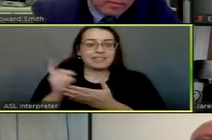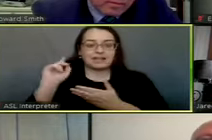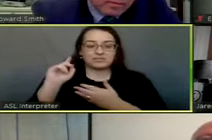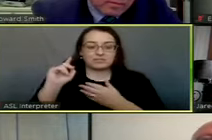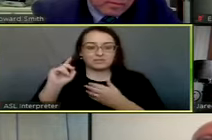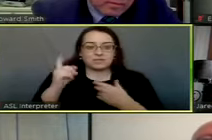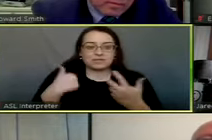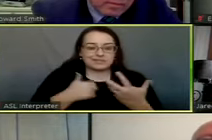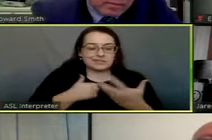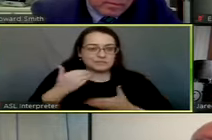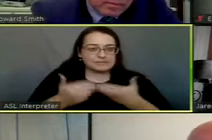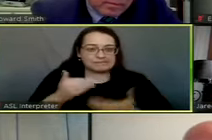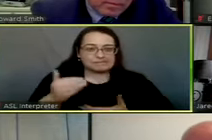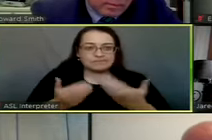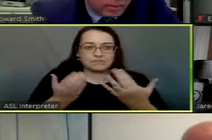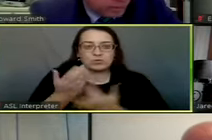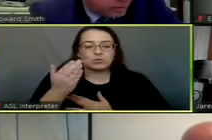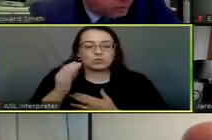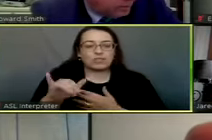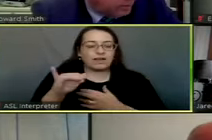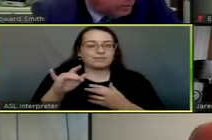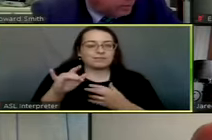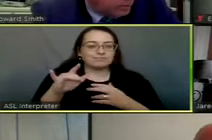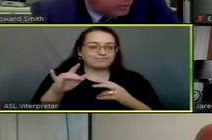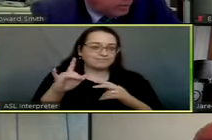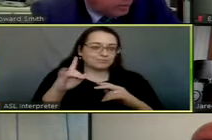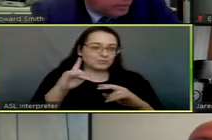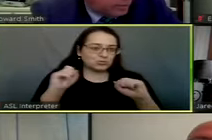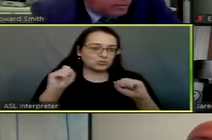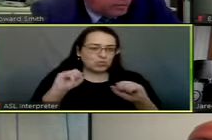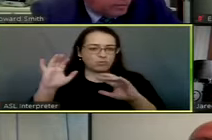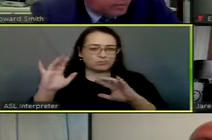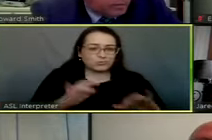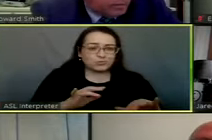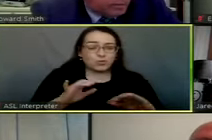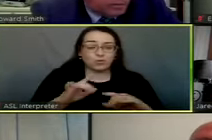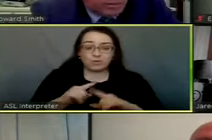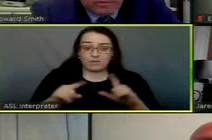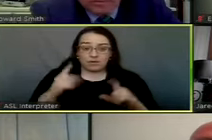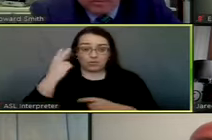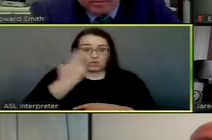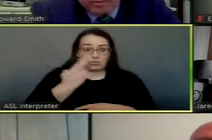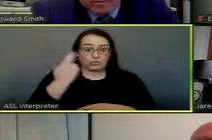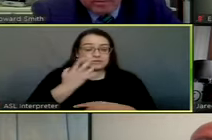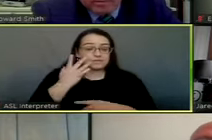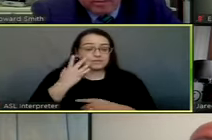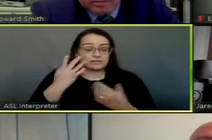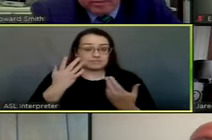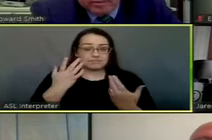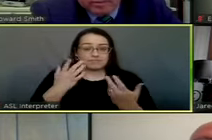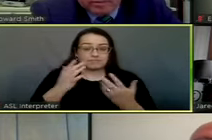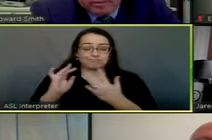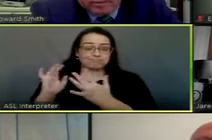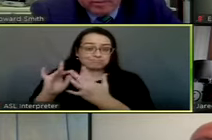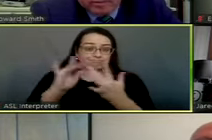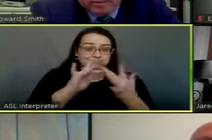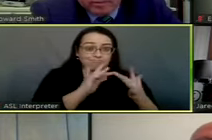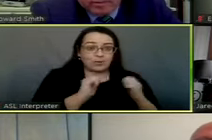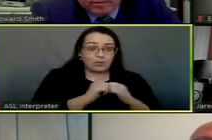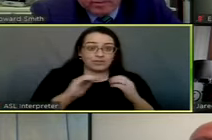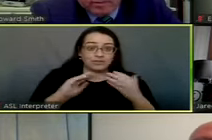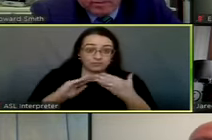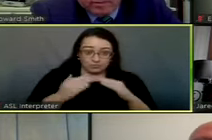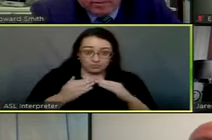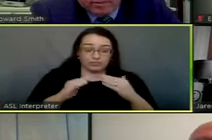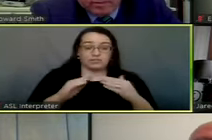cruising through the storm. But part of the reason why it was an effective ask out to the community who did a great